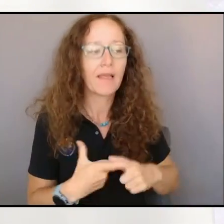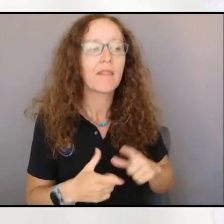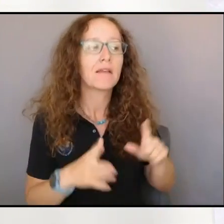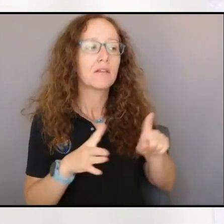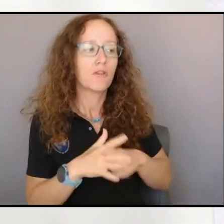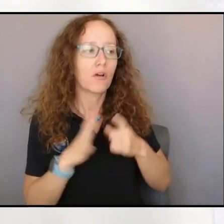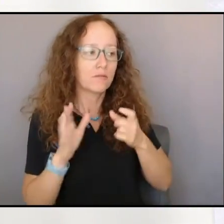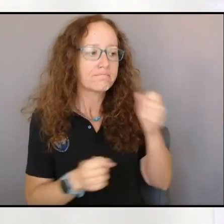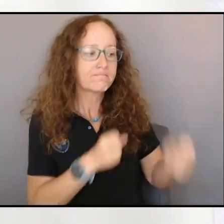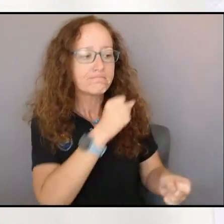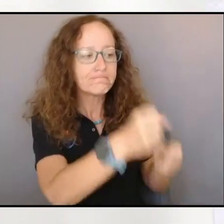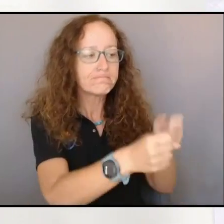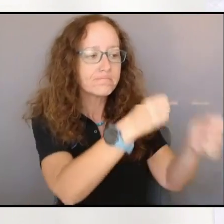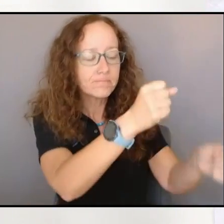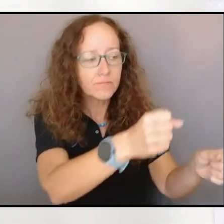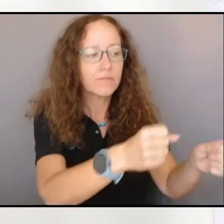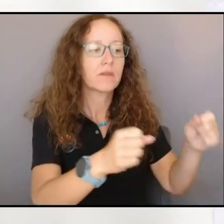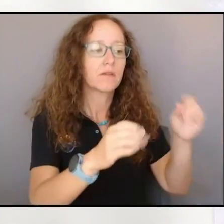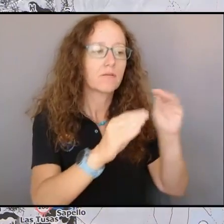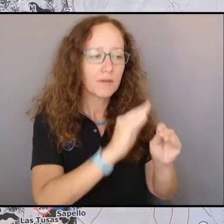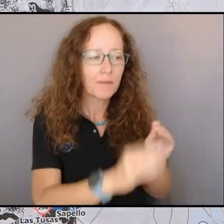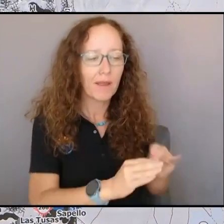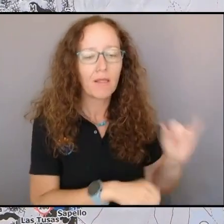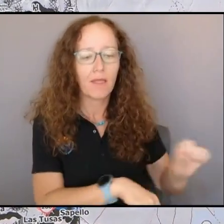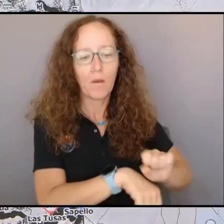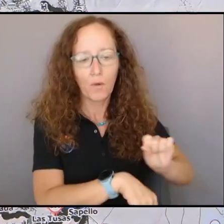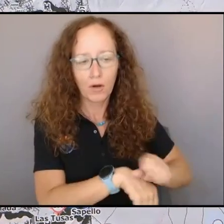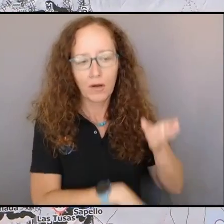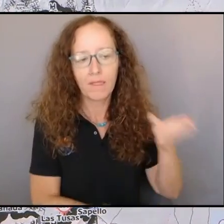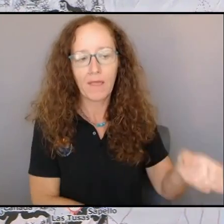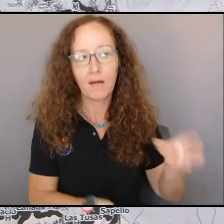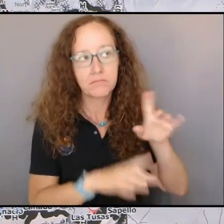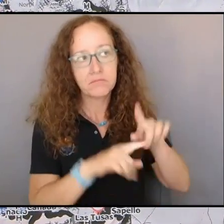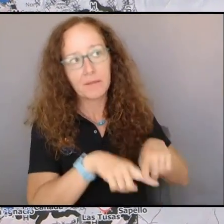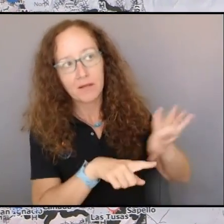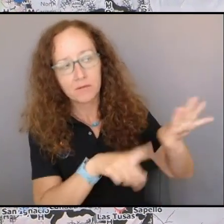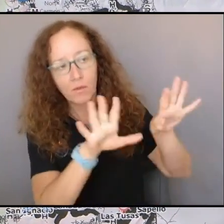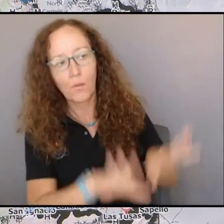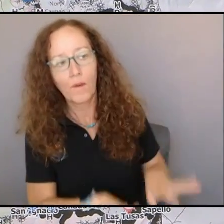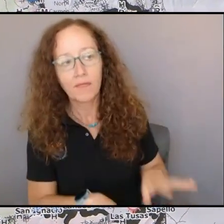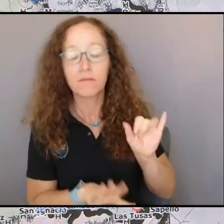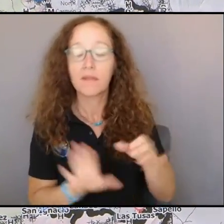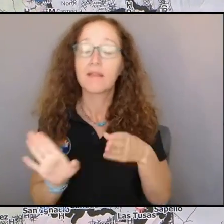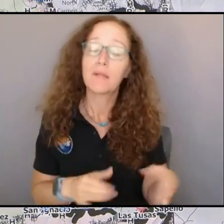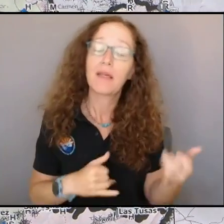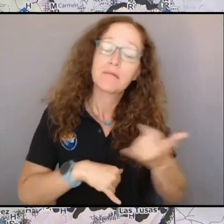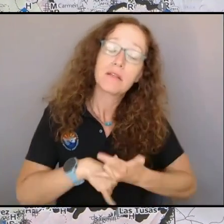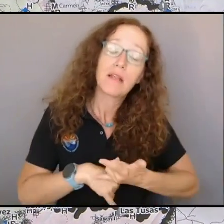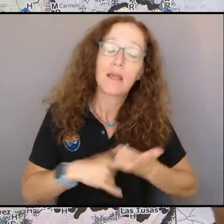to be successful to repair that suppression operations. That's the plan for today, thank you.